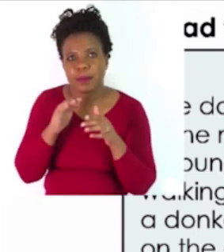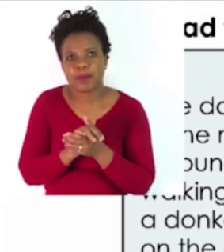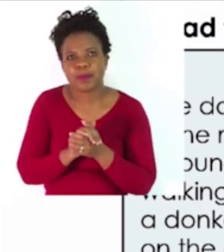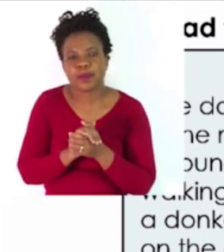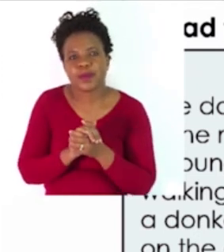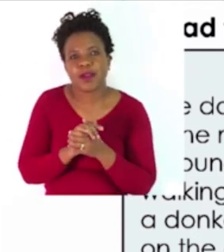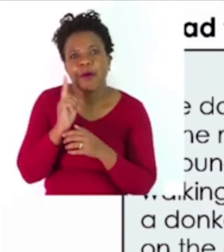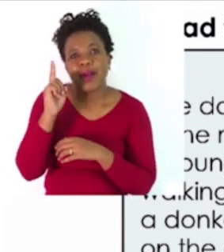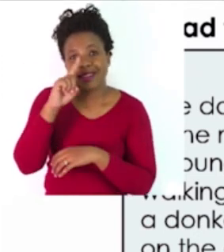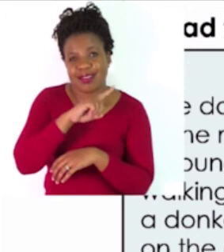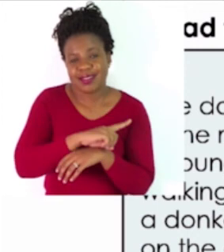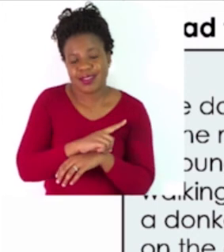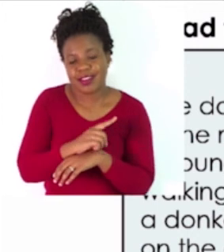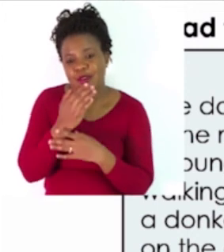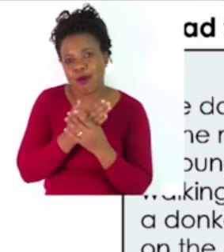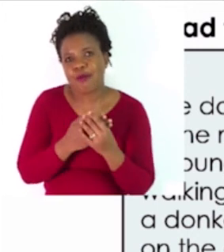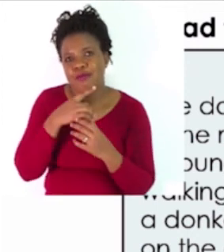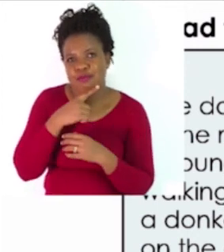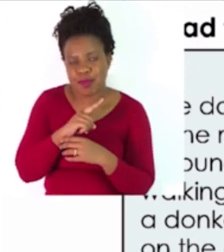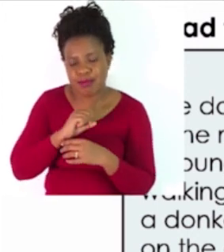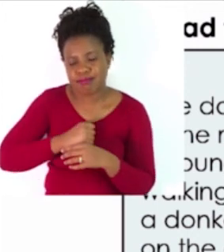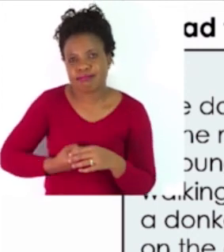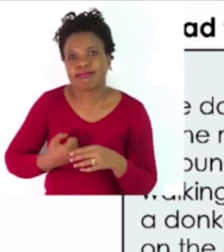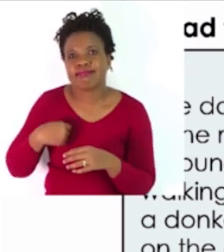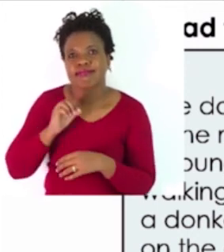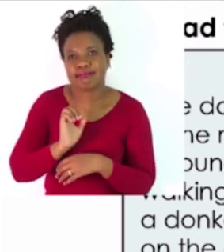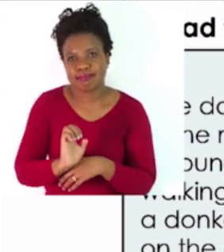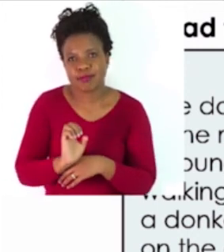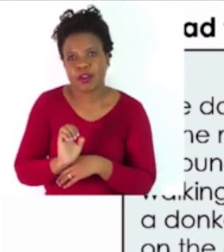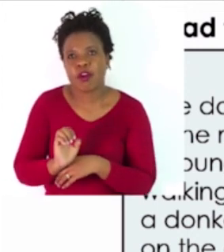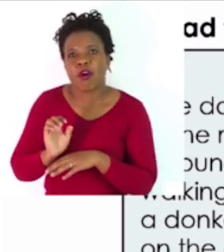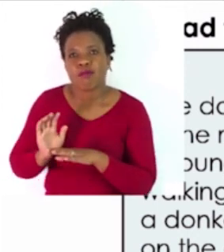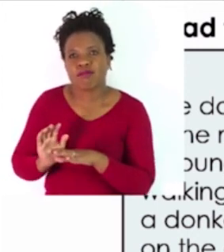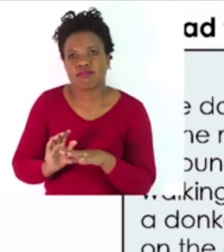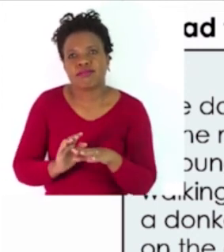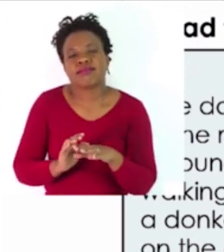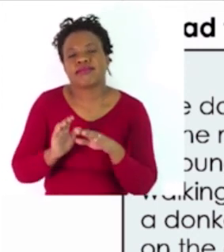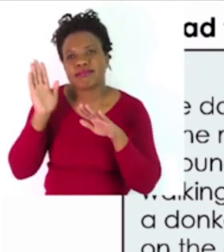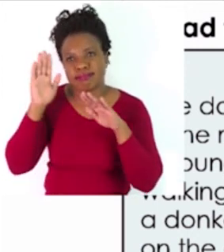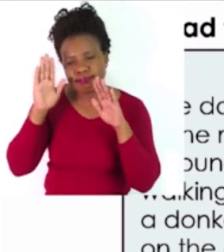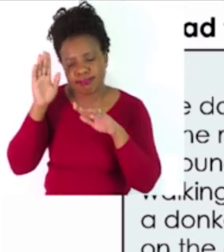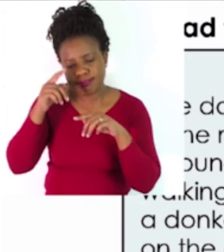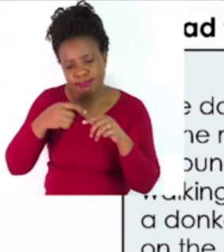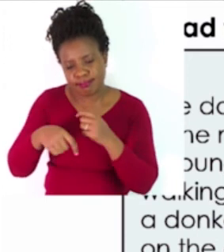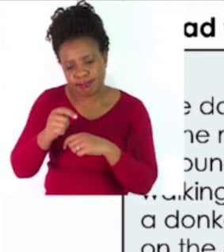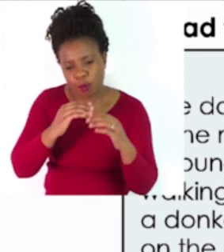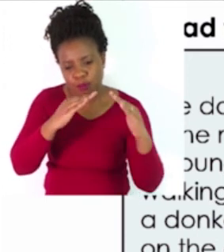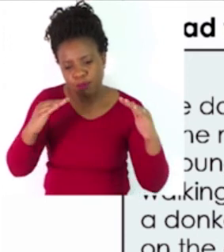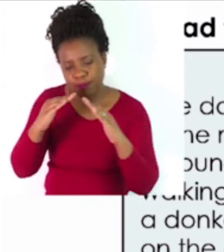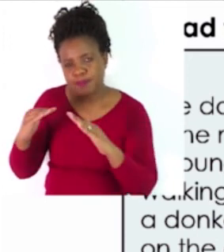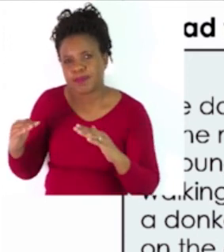One day, an old man and his son were taking their donkey to sell at the market.